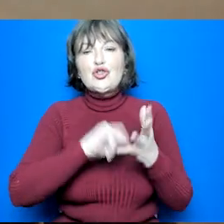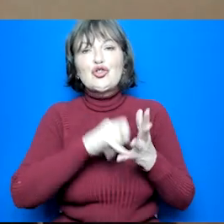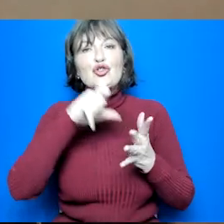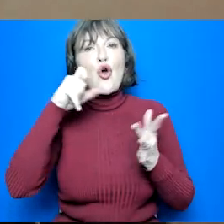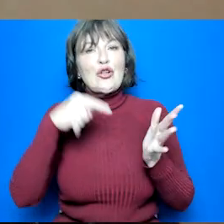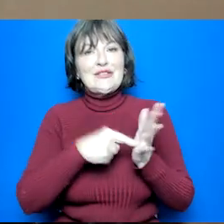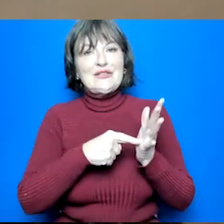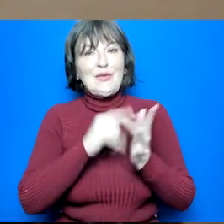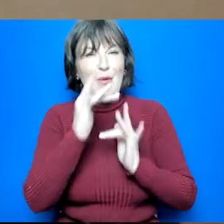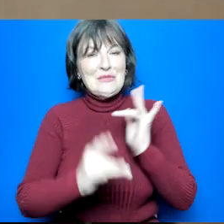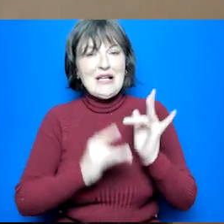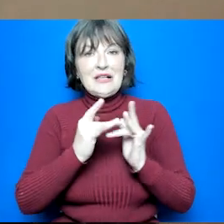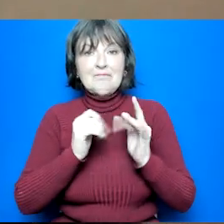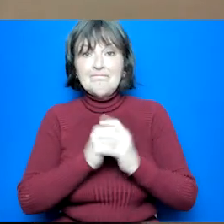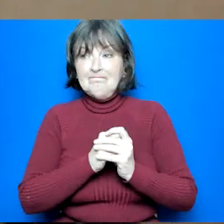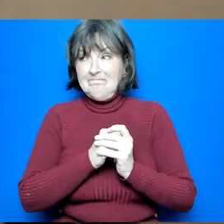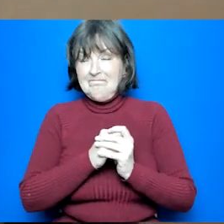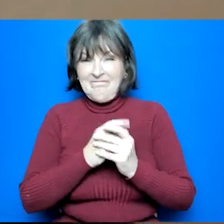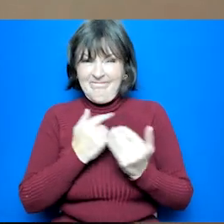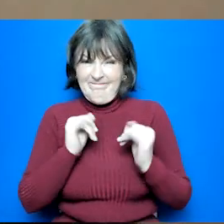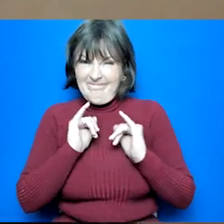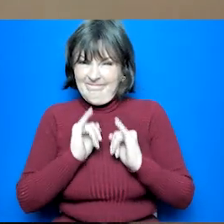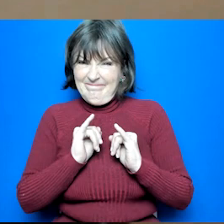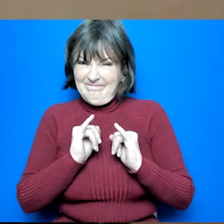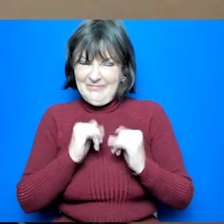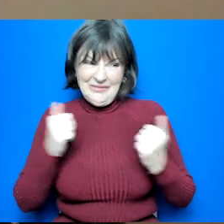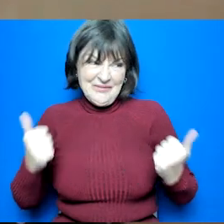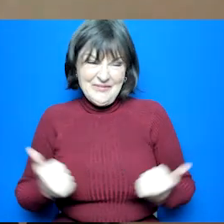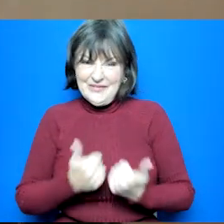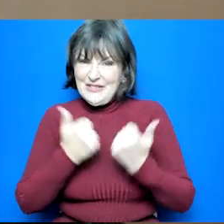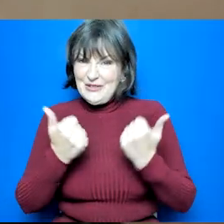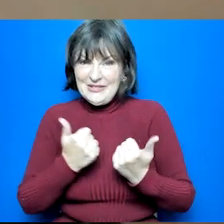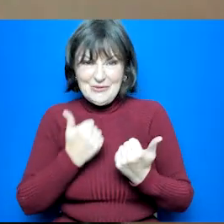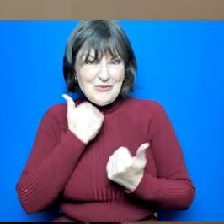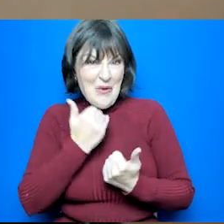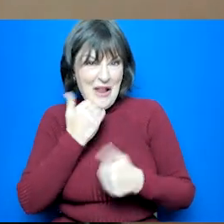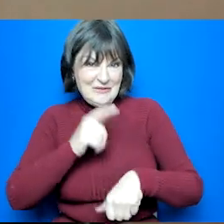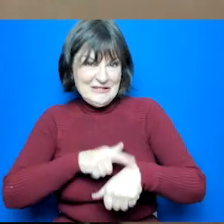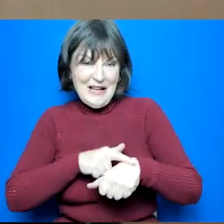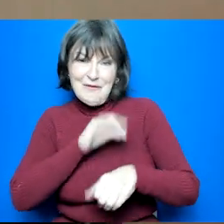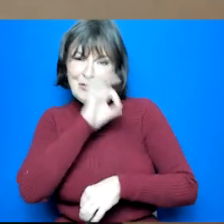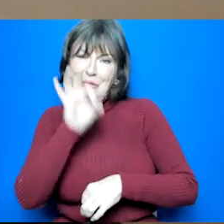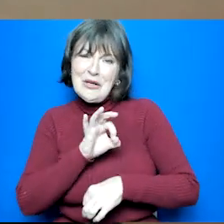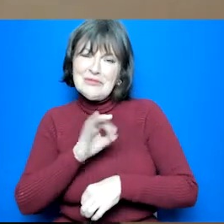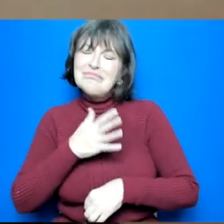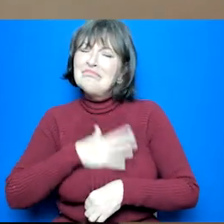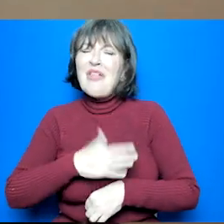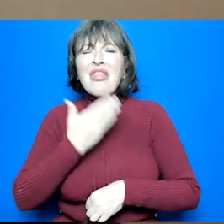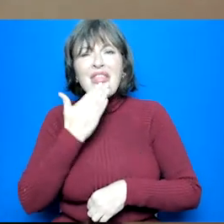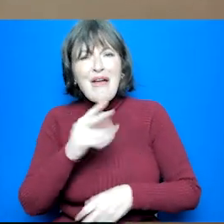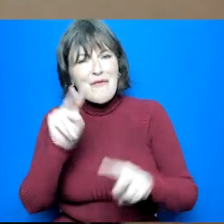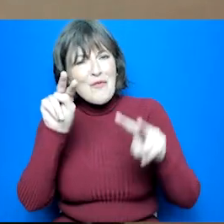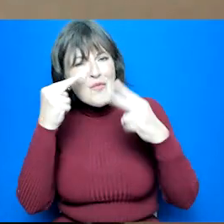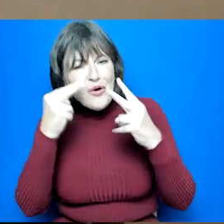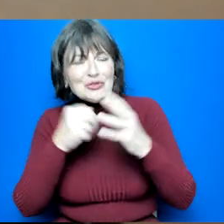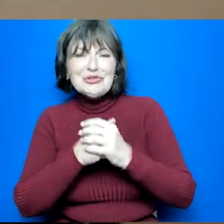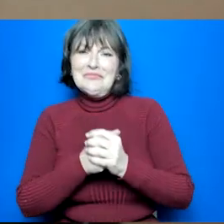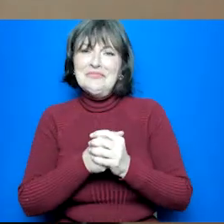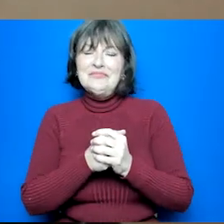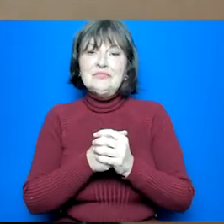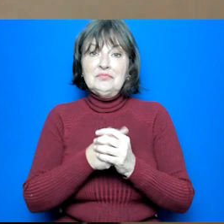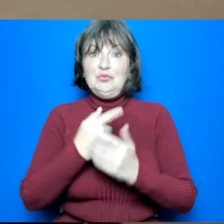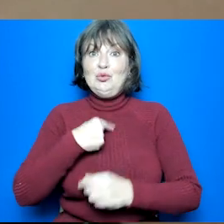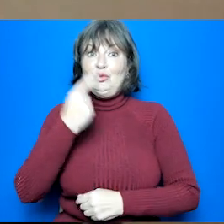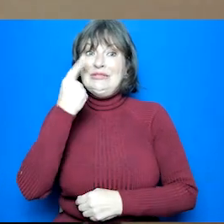unfortunately i think that is all the questions we've got time for tonight so i'd like to say thank you so much for listening um